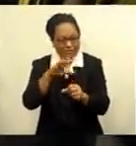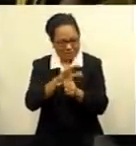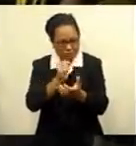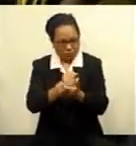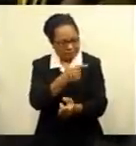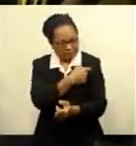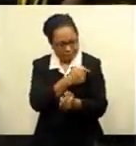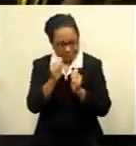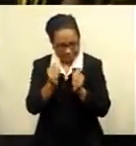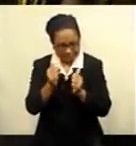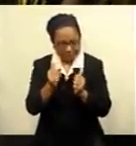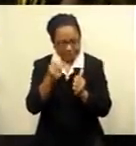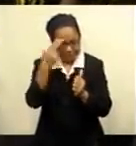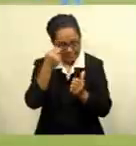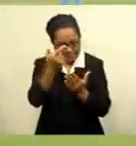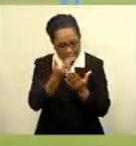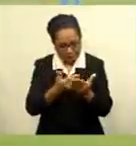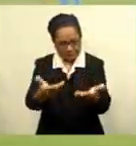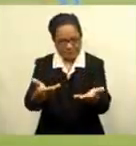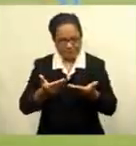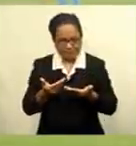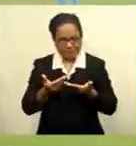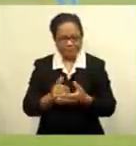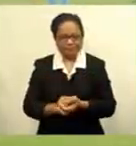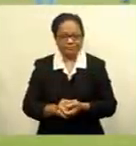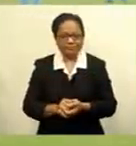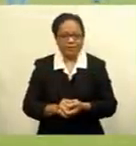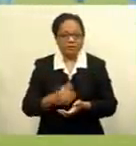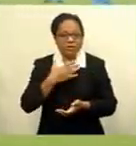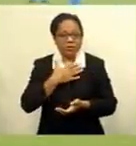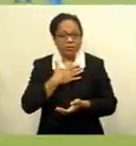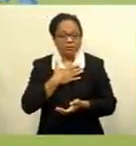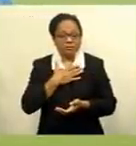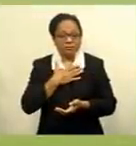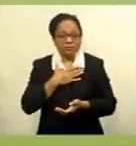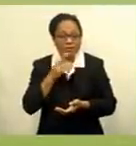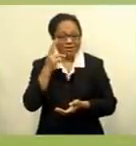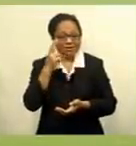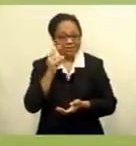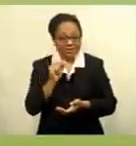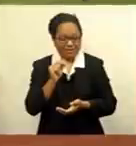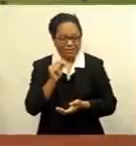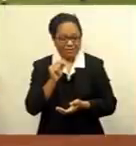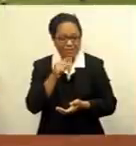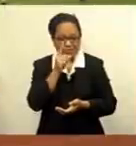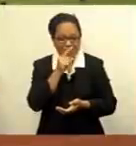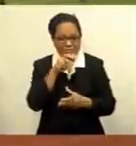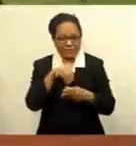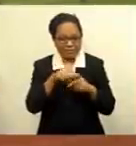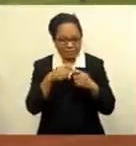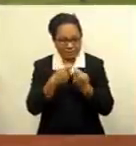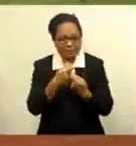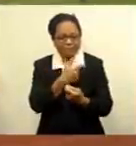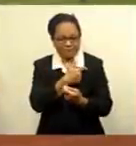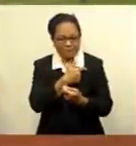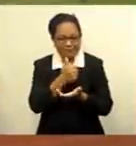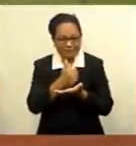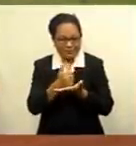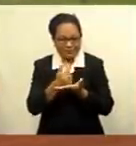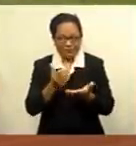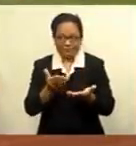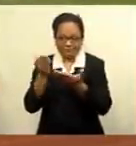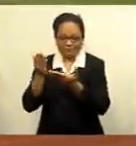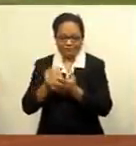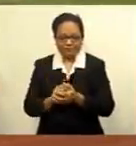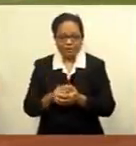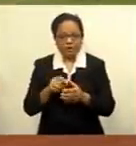And so currently we will want the name of the person plus their vaccination number. Fiji football is ready to make its